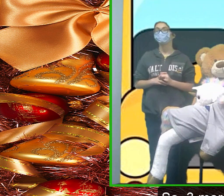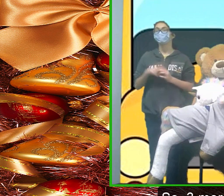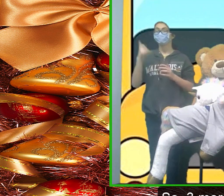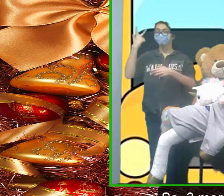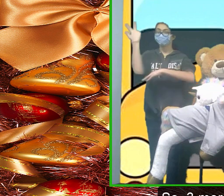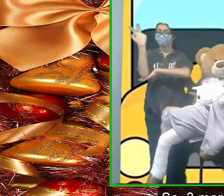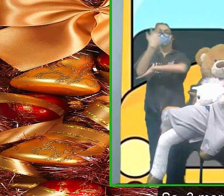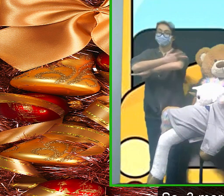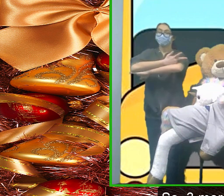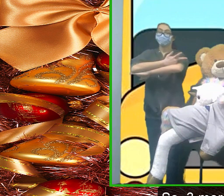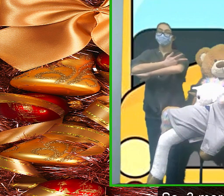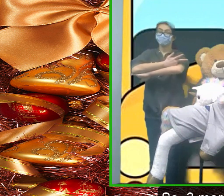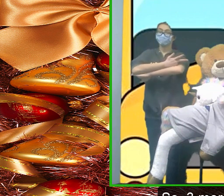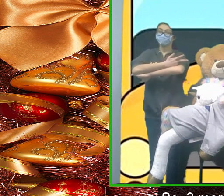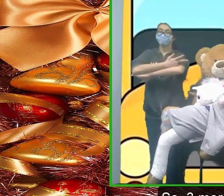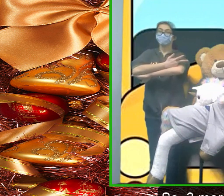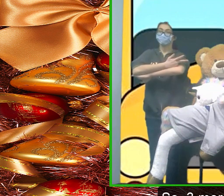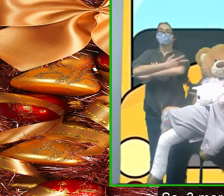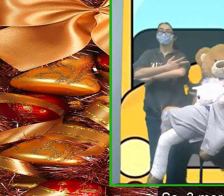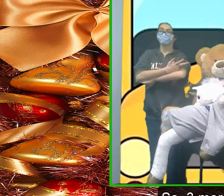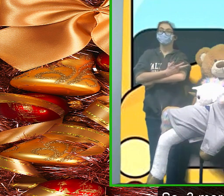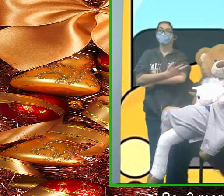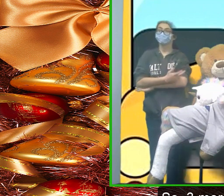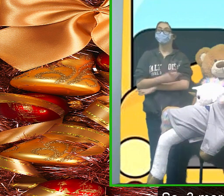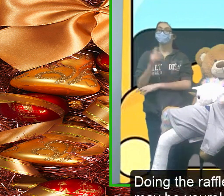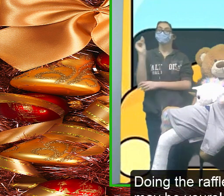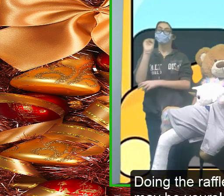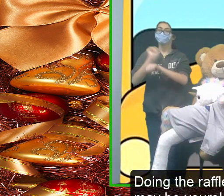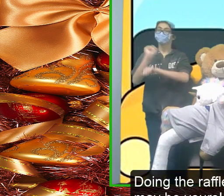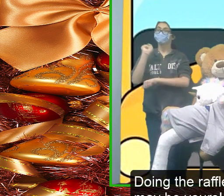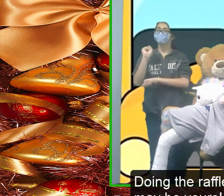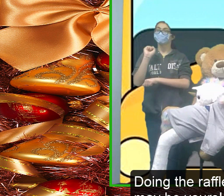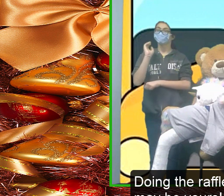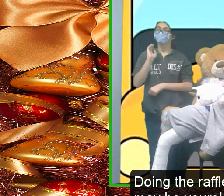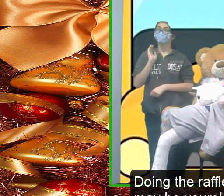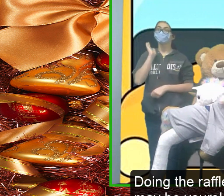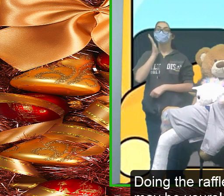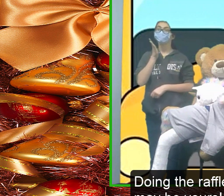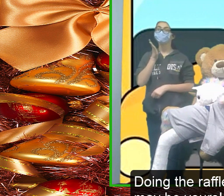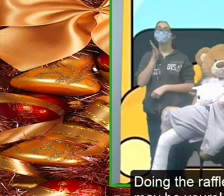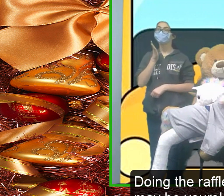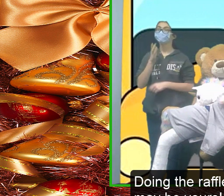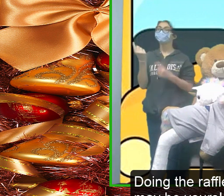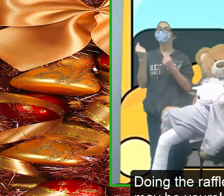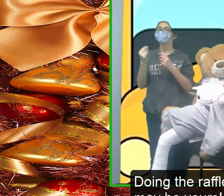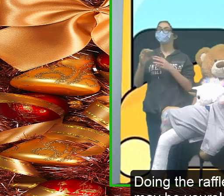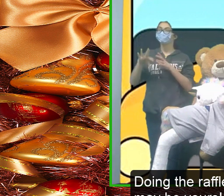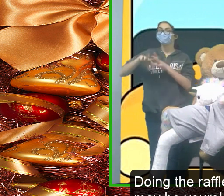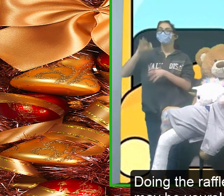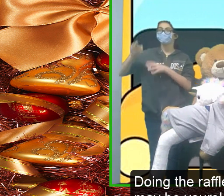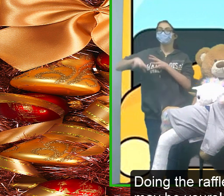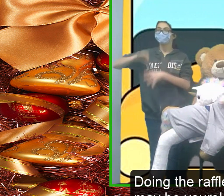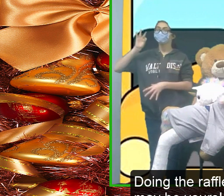and dr salas will be doing the raffle so